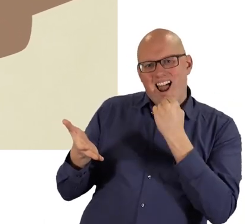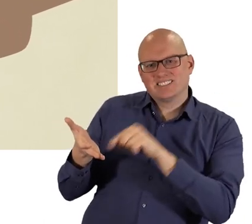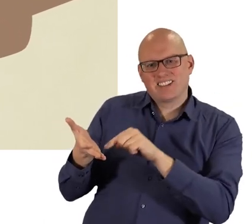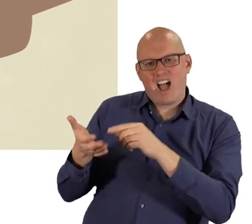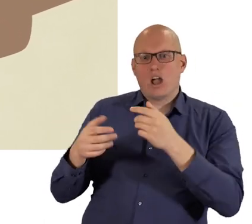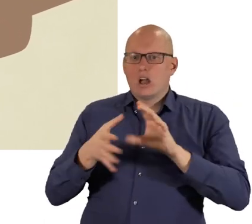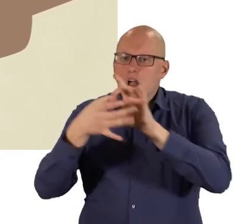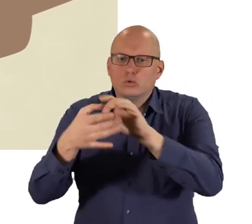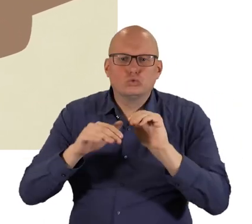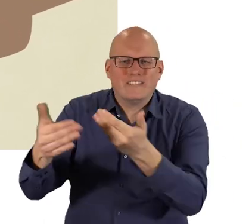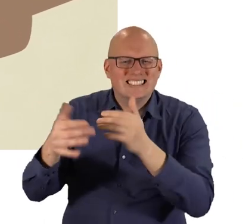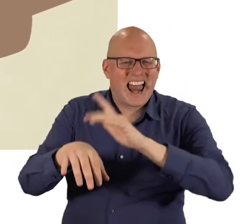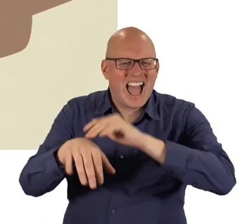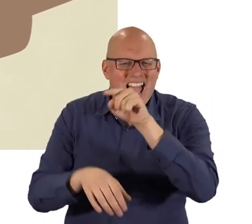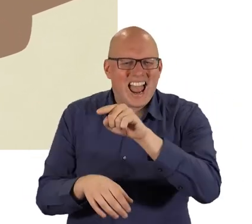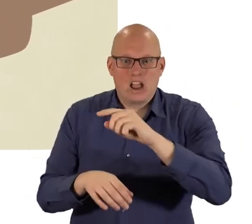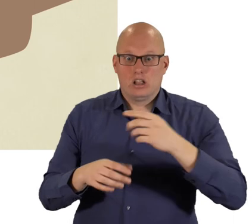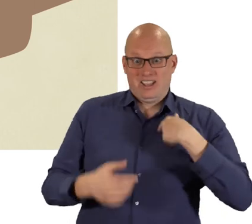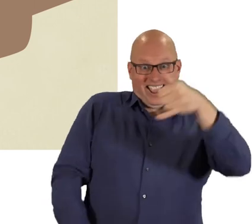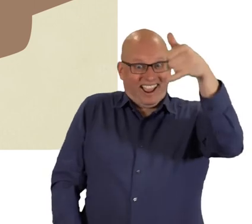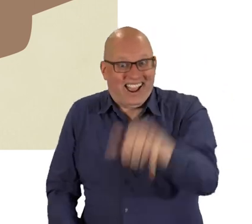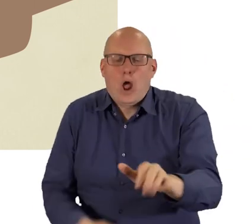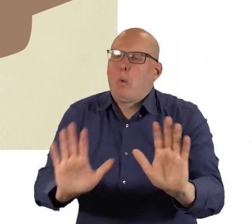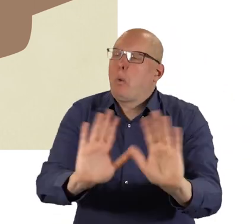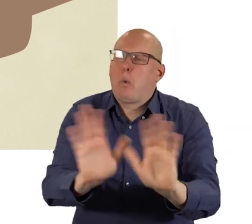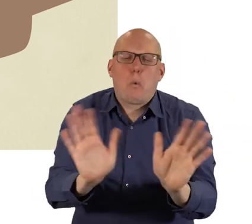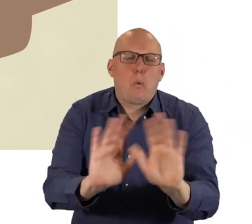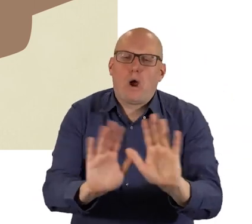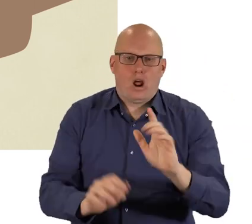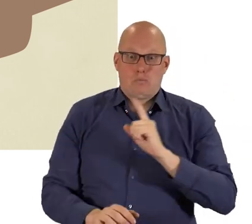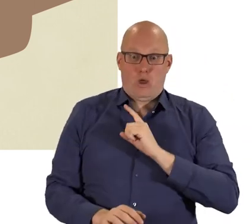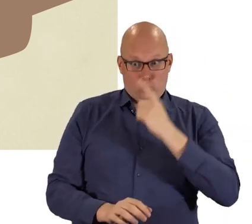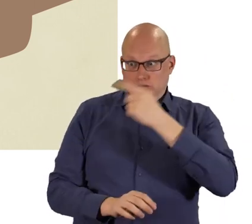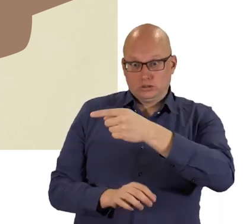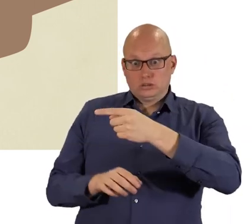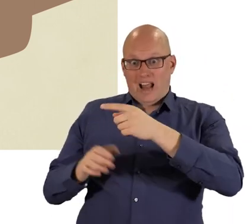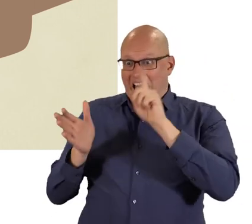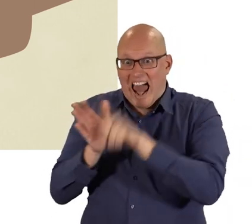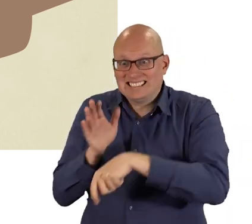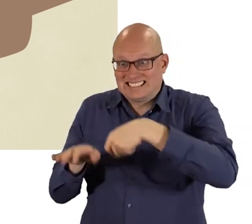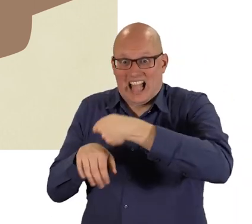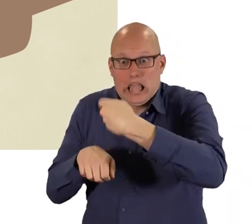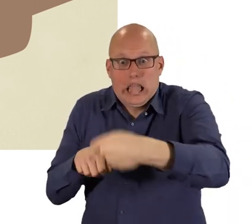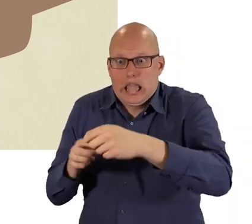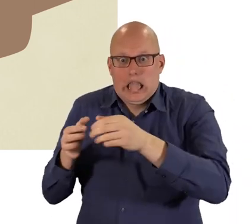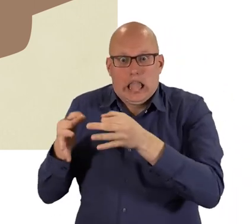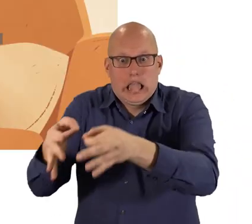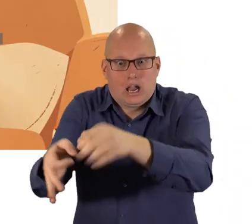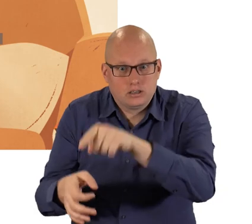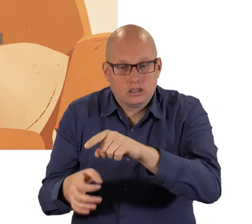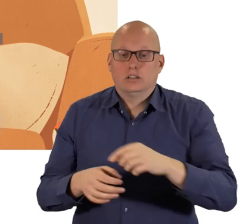or contact the service or clinic but try not to hang up your video call in case they are just running late.